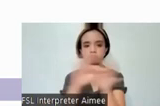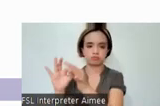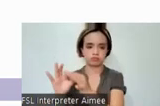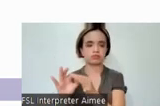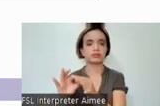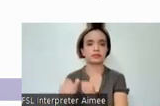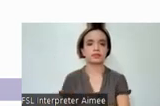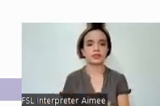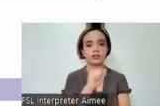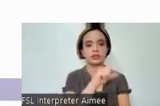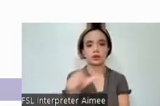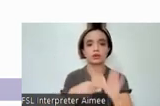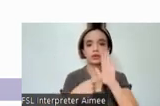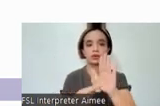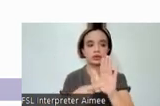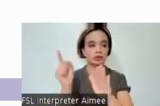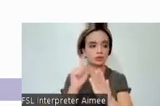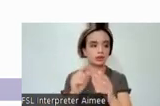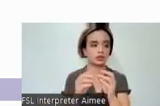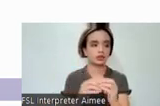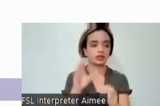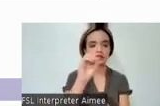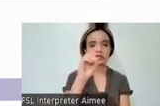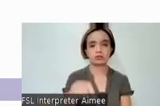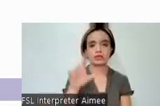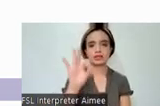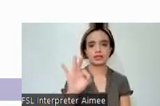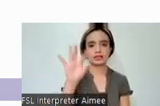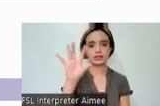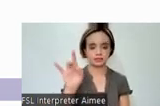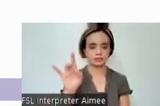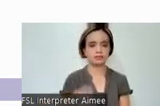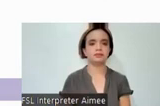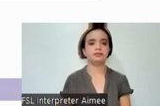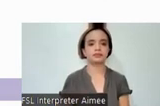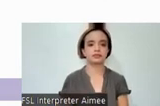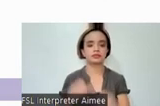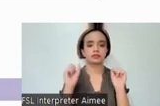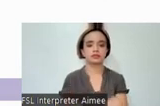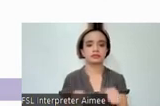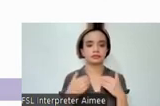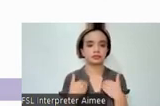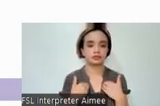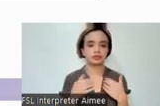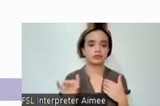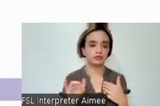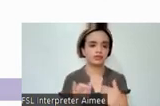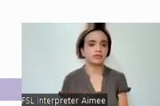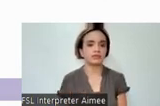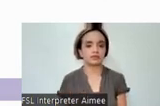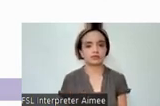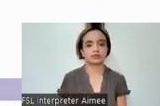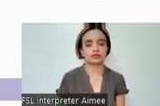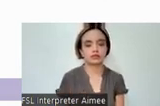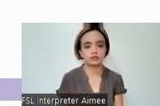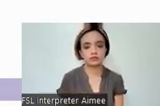each pair demonstrating R values greater than 0.98, and can thus be considered equivalent forms. Now that the